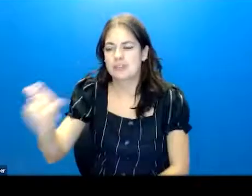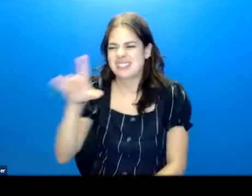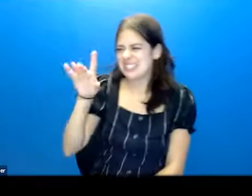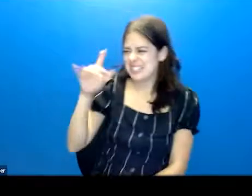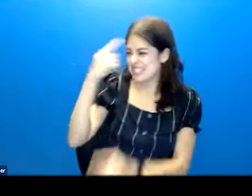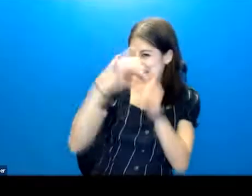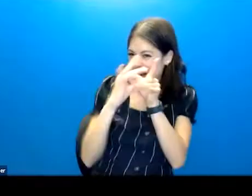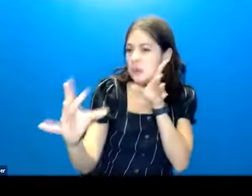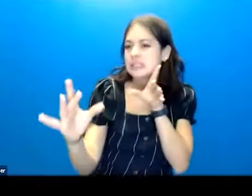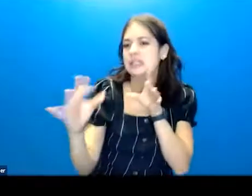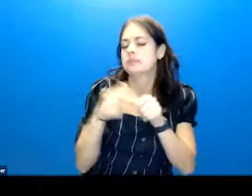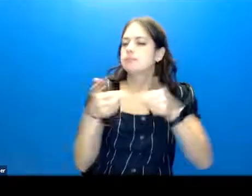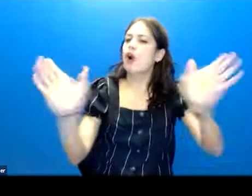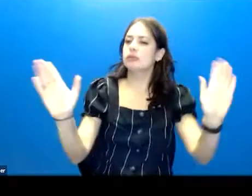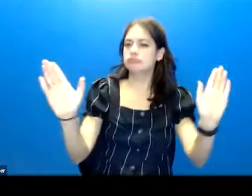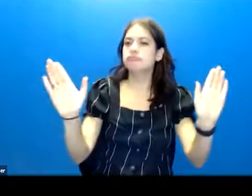continuum.